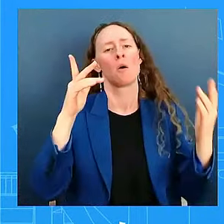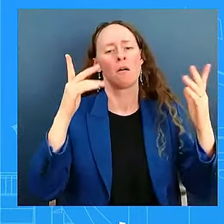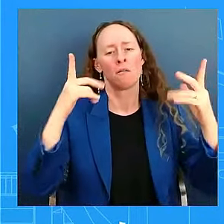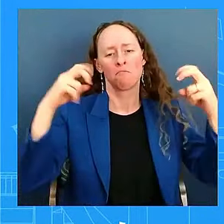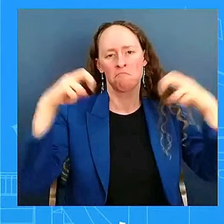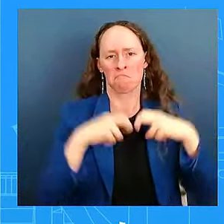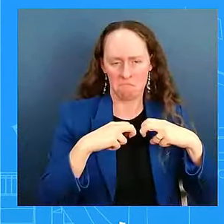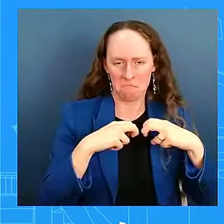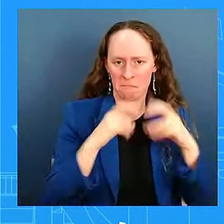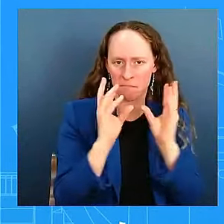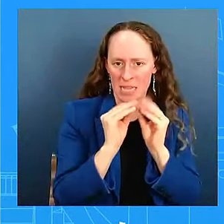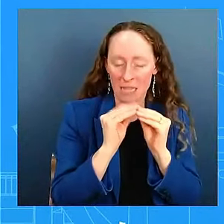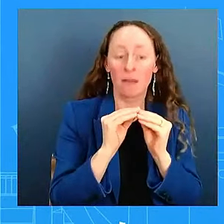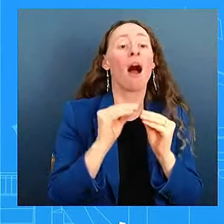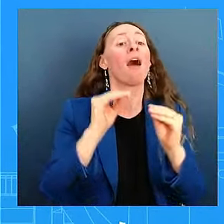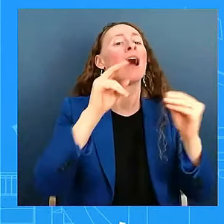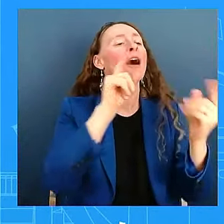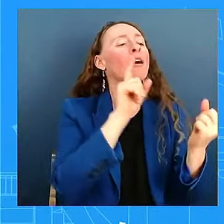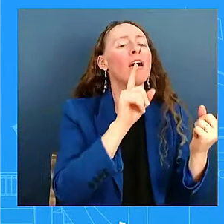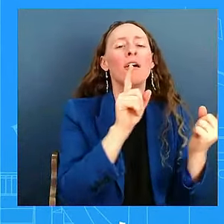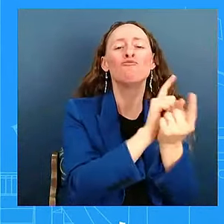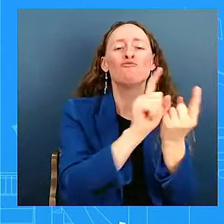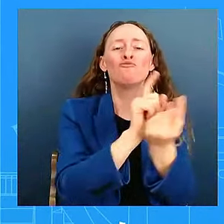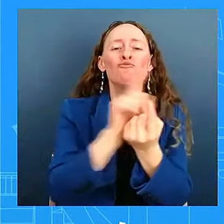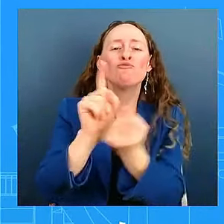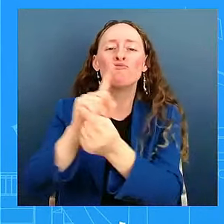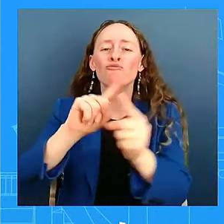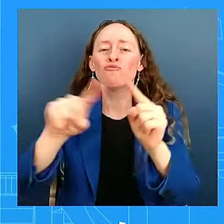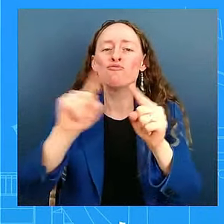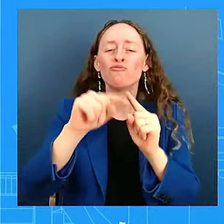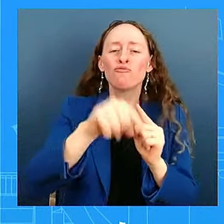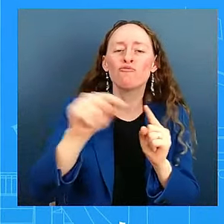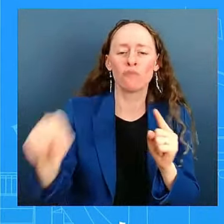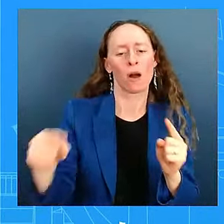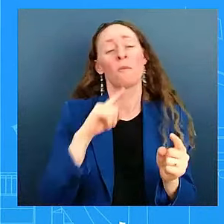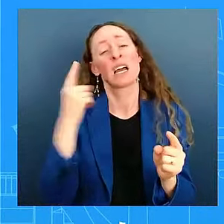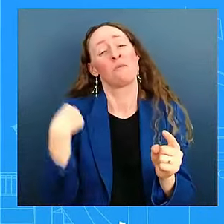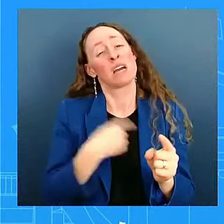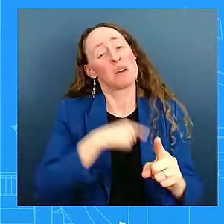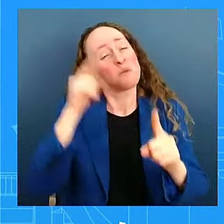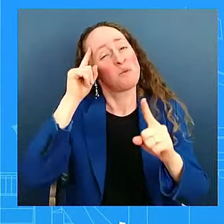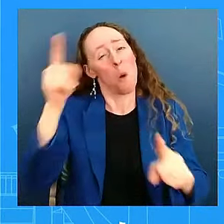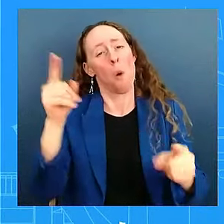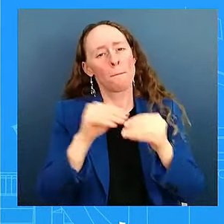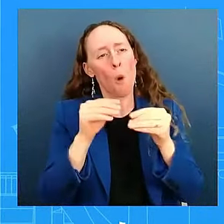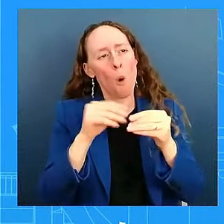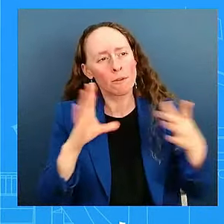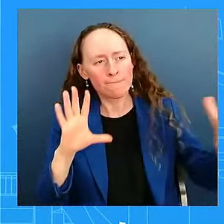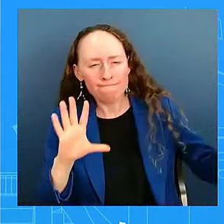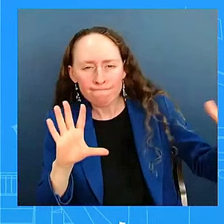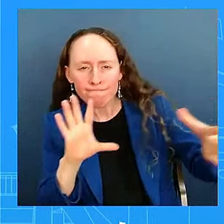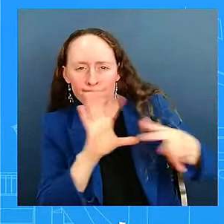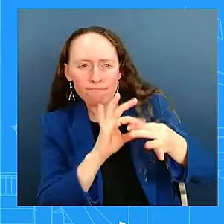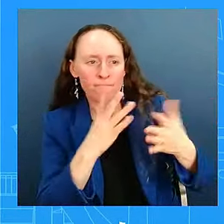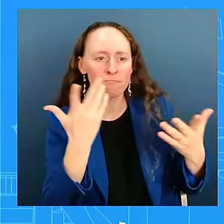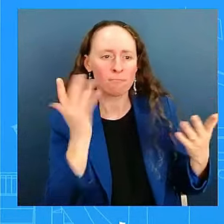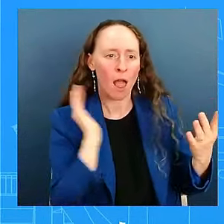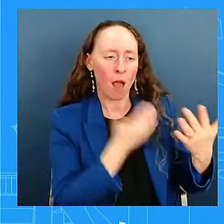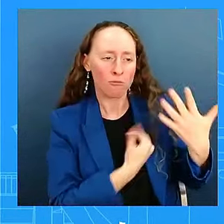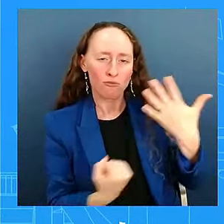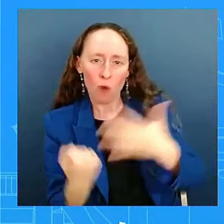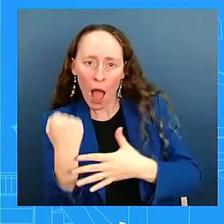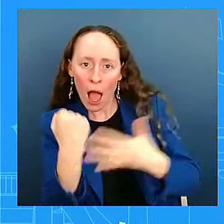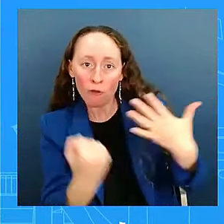collaboration on shared priorities. And let's not forget the PGI, an initiative that this President started.